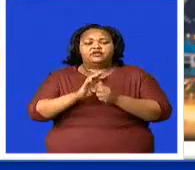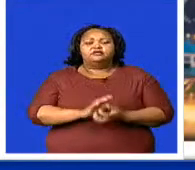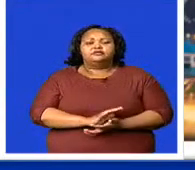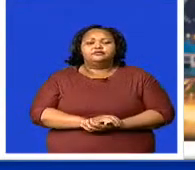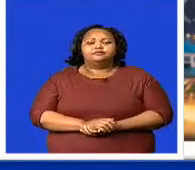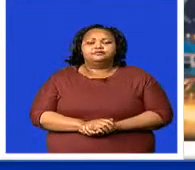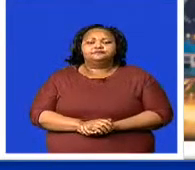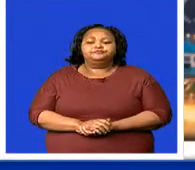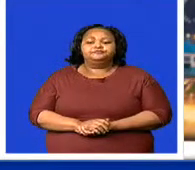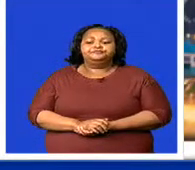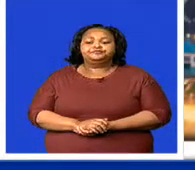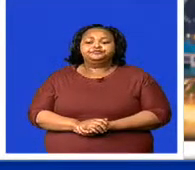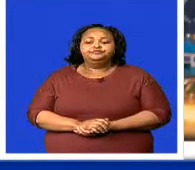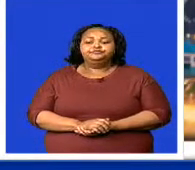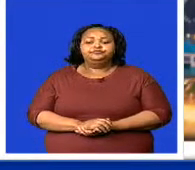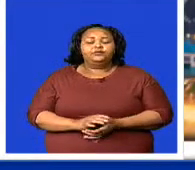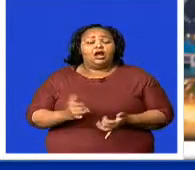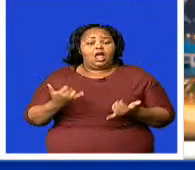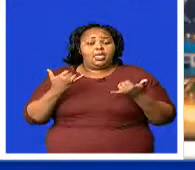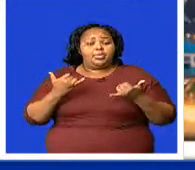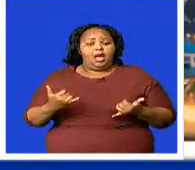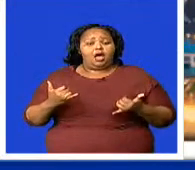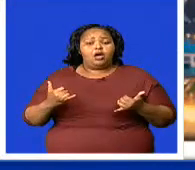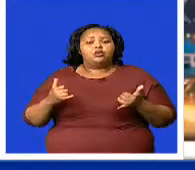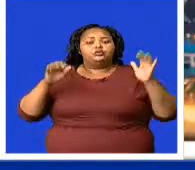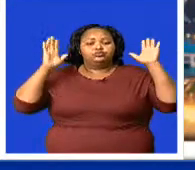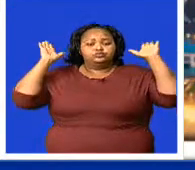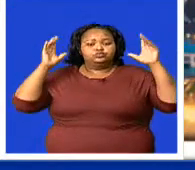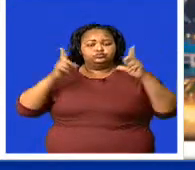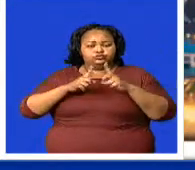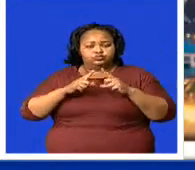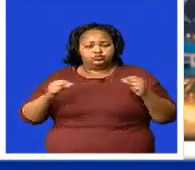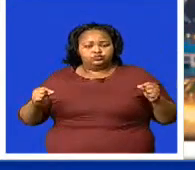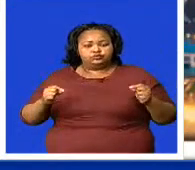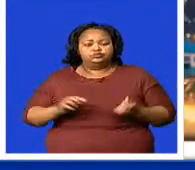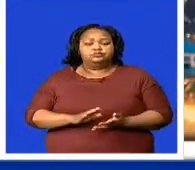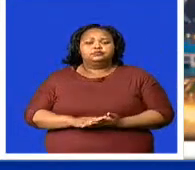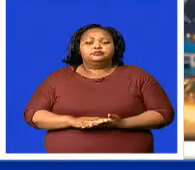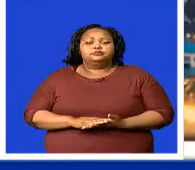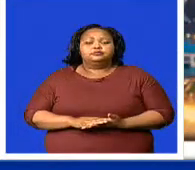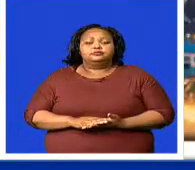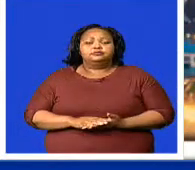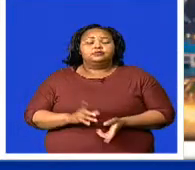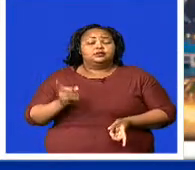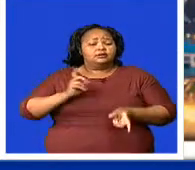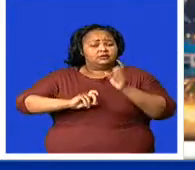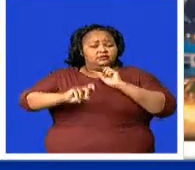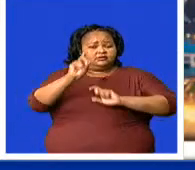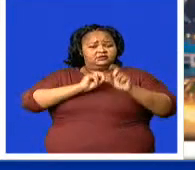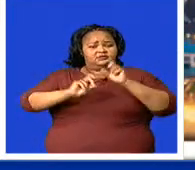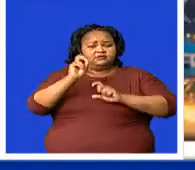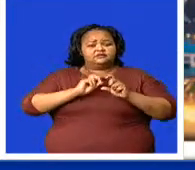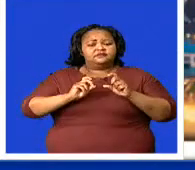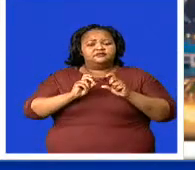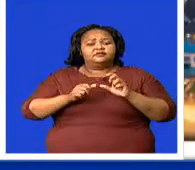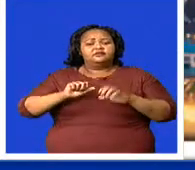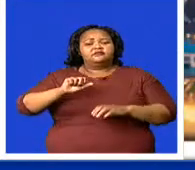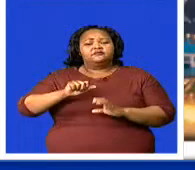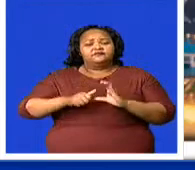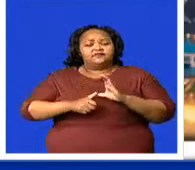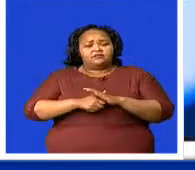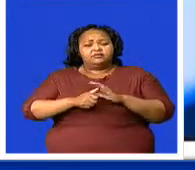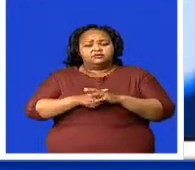Well, that brings us to the end of our bulletin. But before we leave, let's take a quick recap of the headlines.